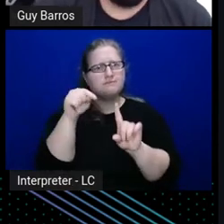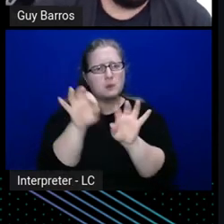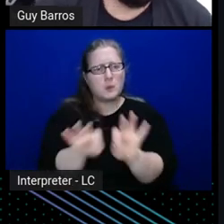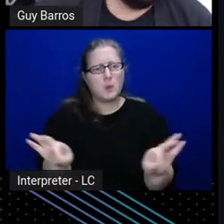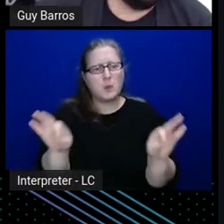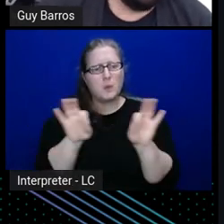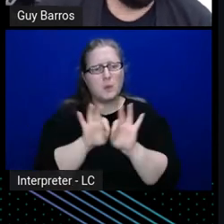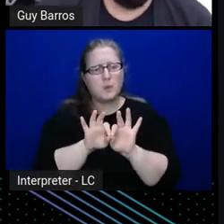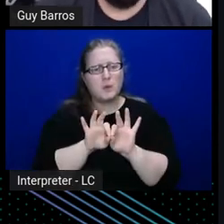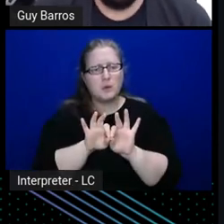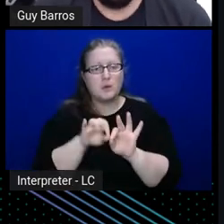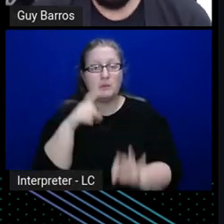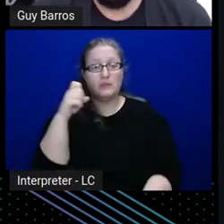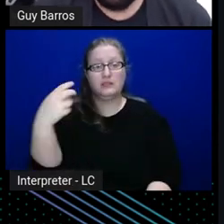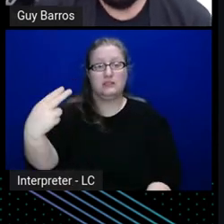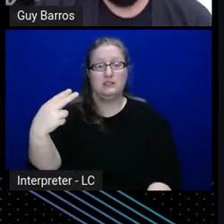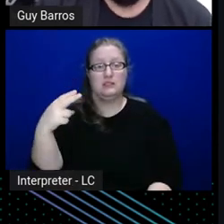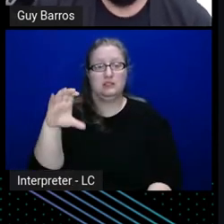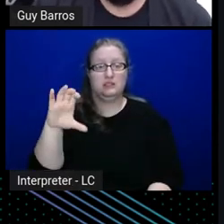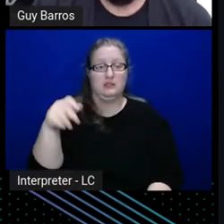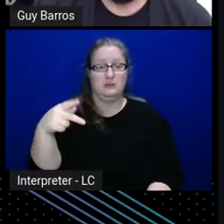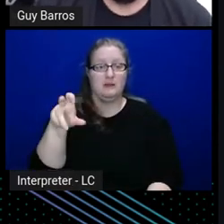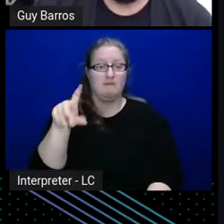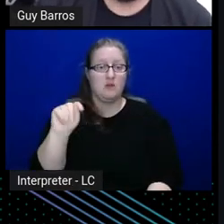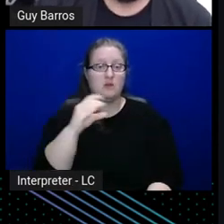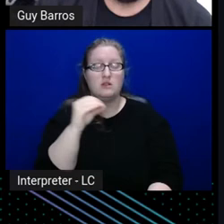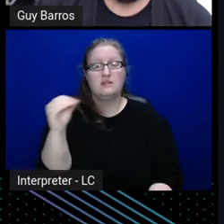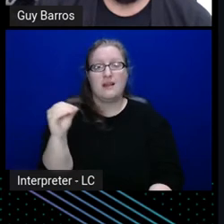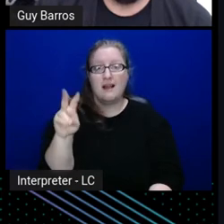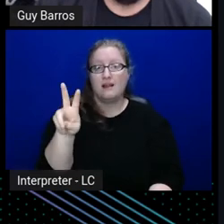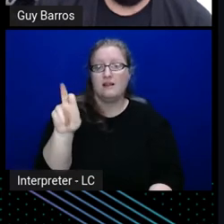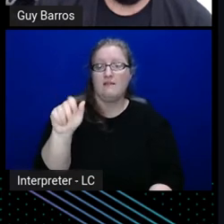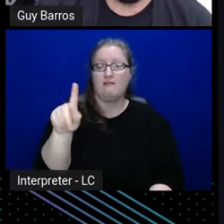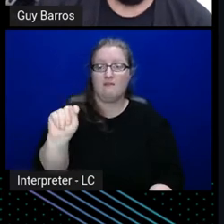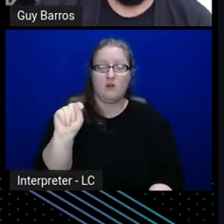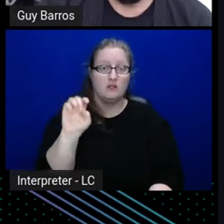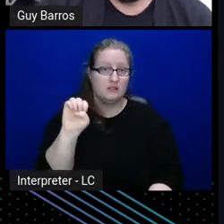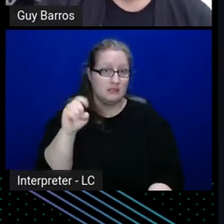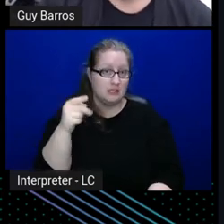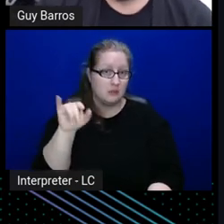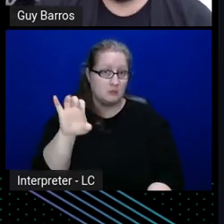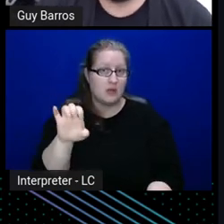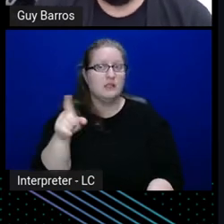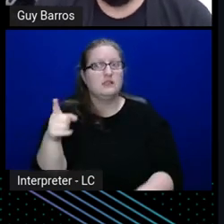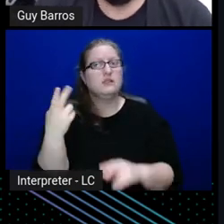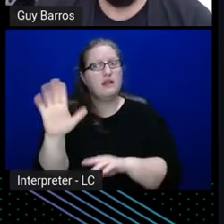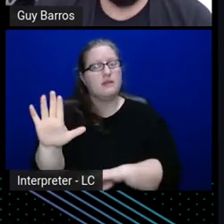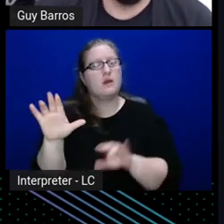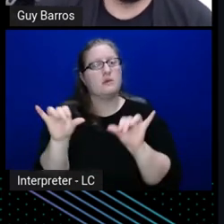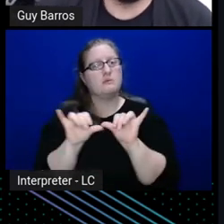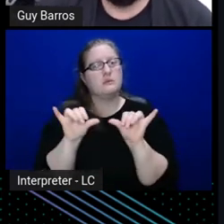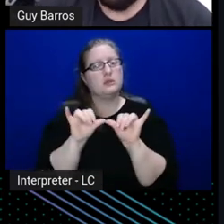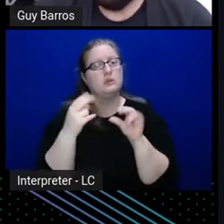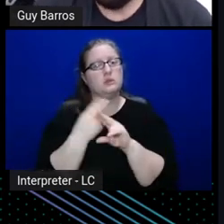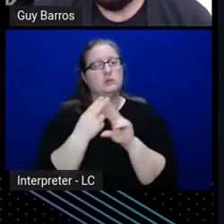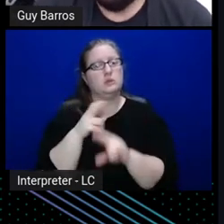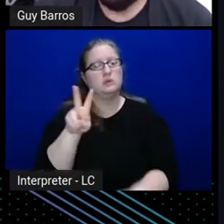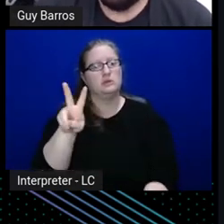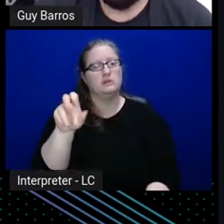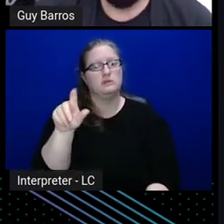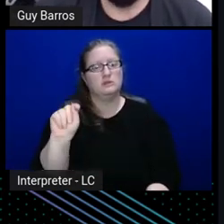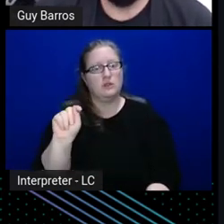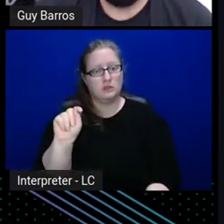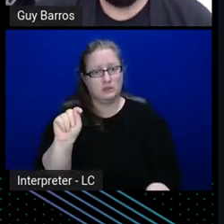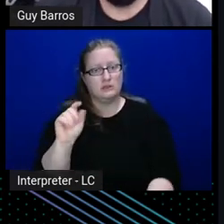HCP Vault and Vault Enterprise, um, one of the measures of usages of Vault client, so, depending on the